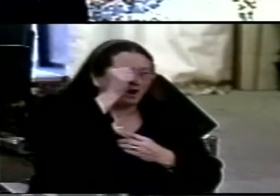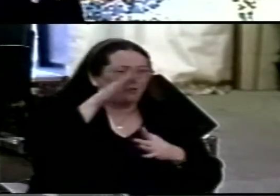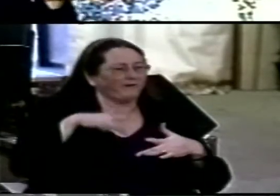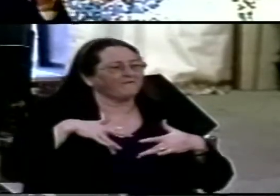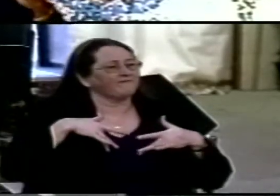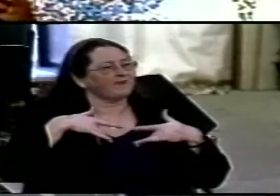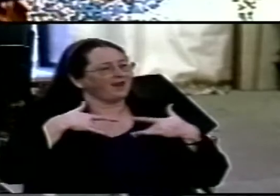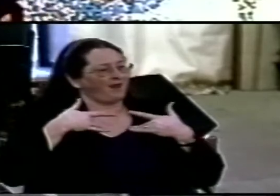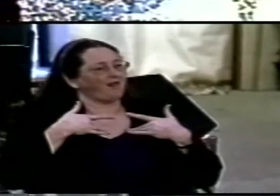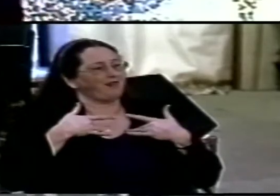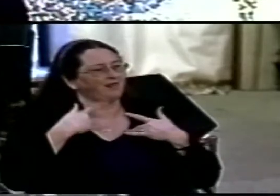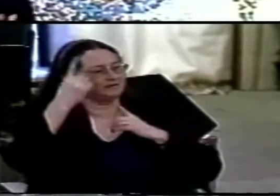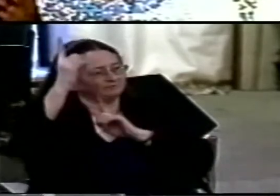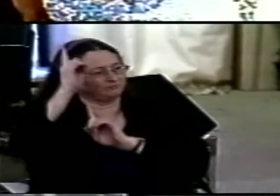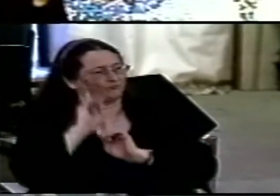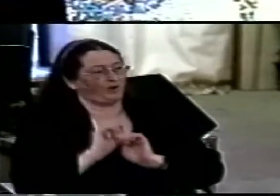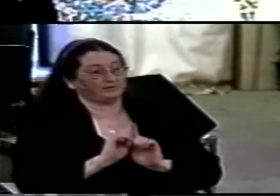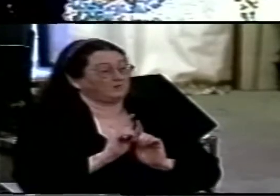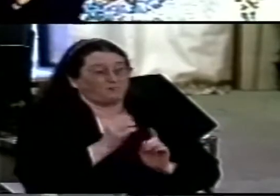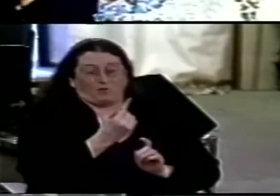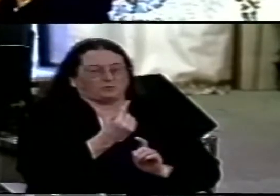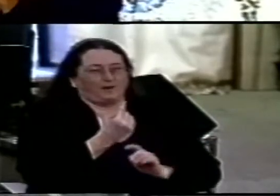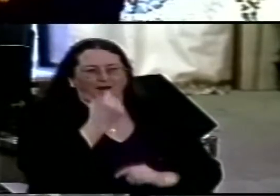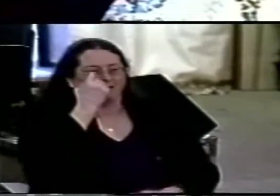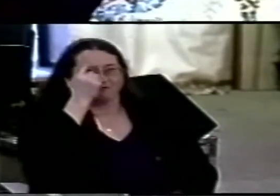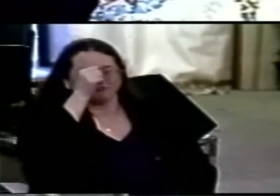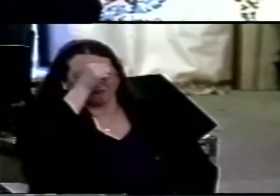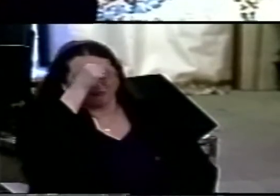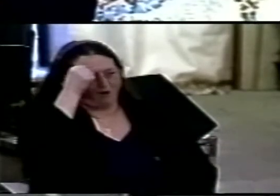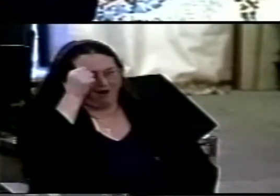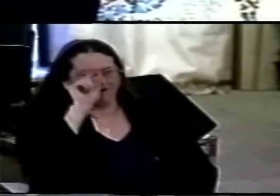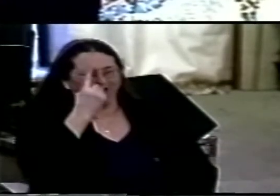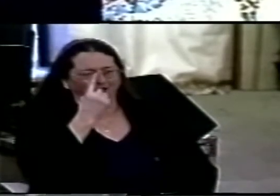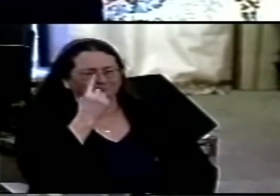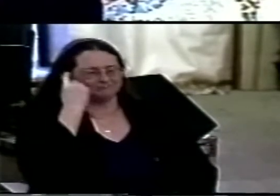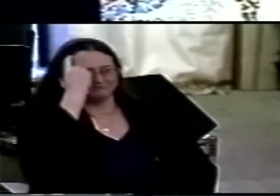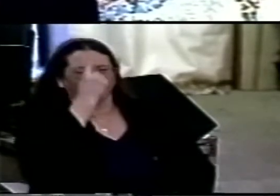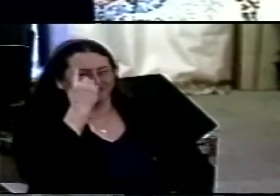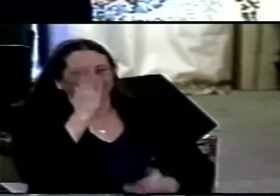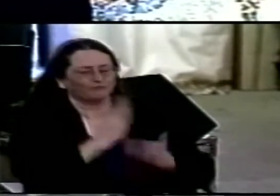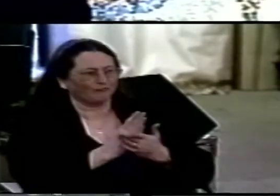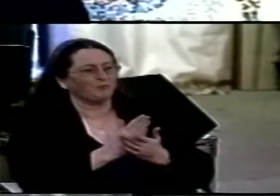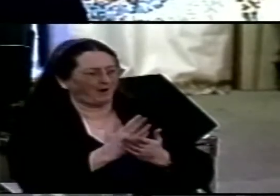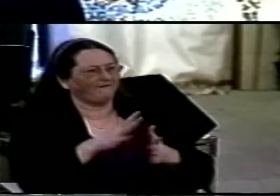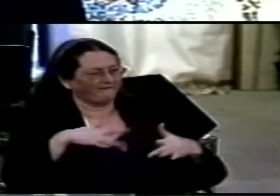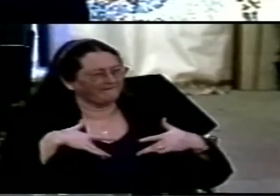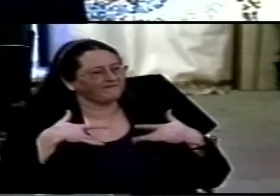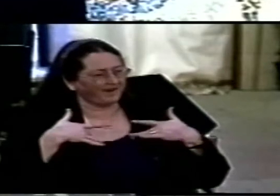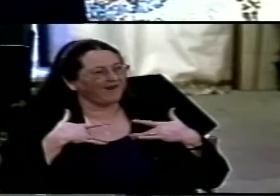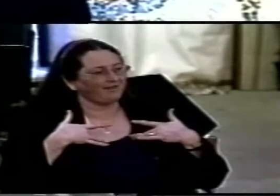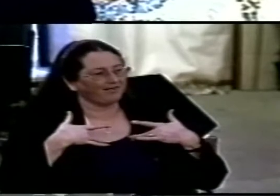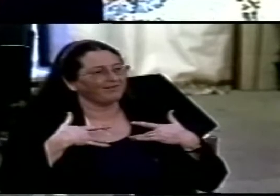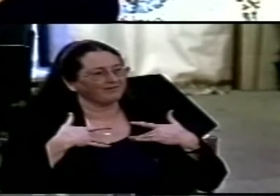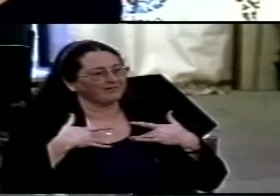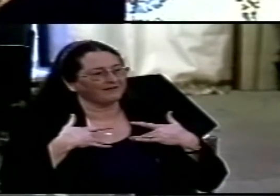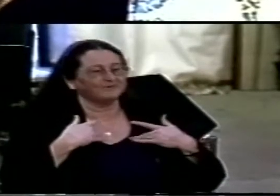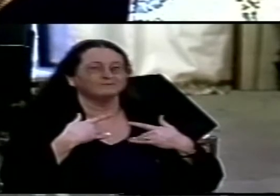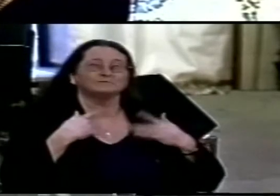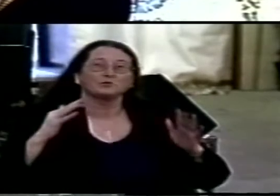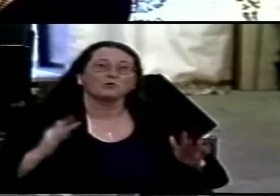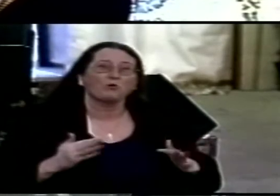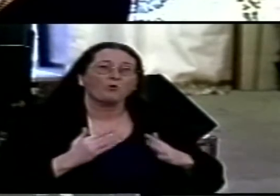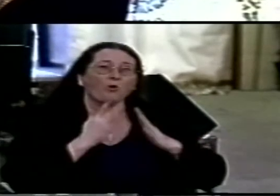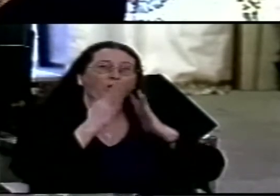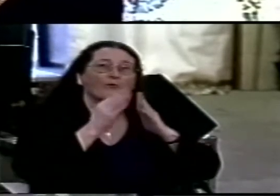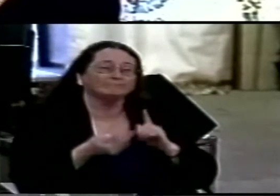our minds may not be able entirely to assimilate this weight of God's presence glory is that extra